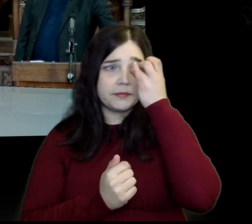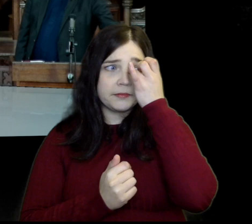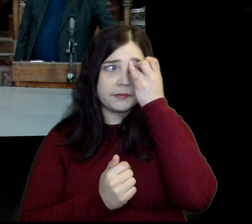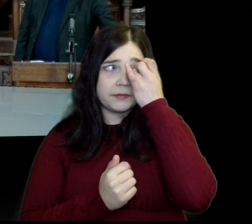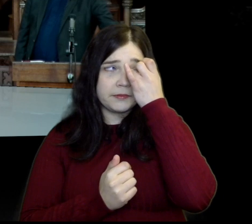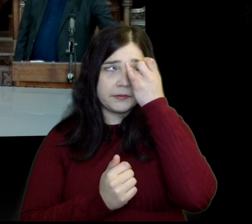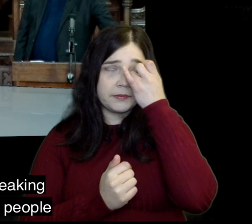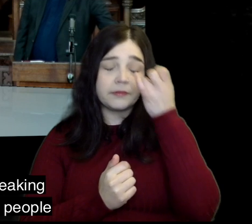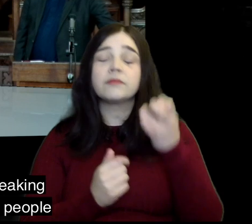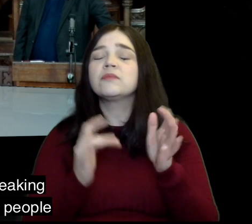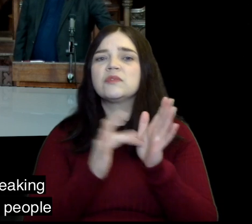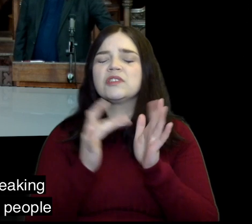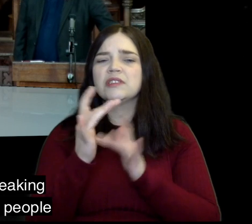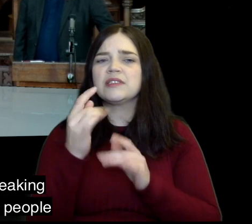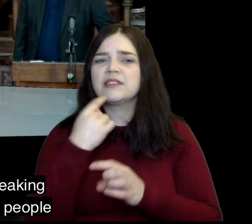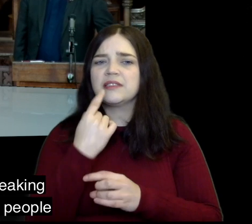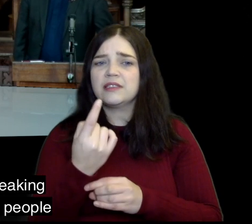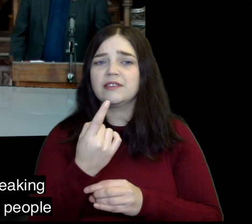Sidon